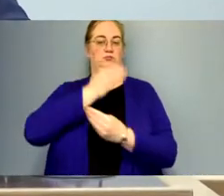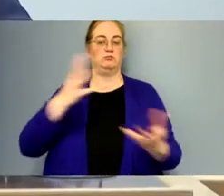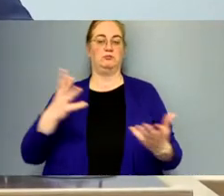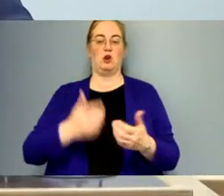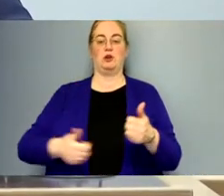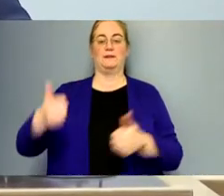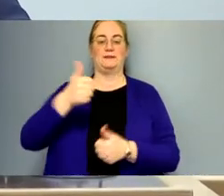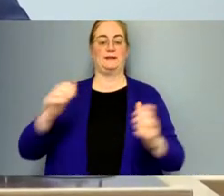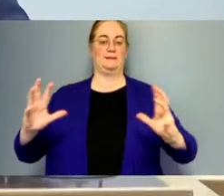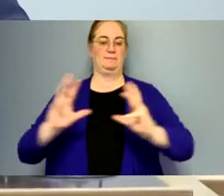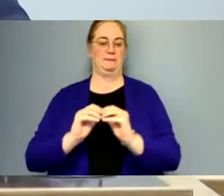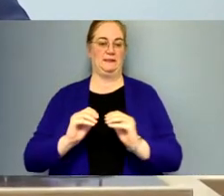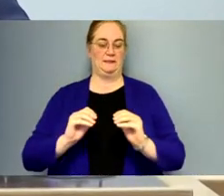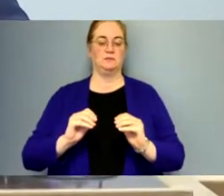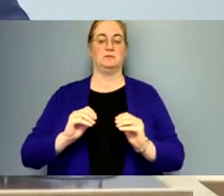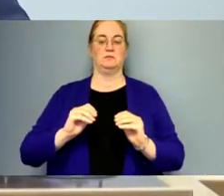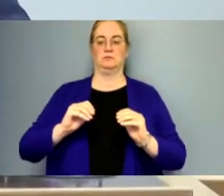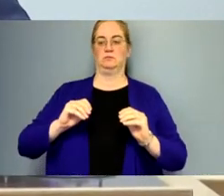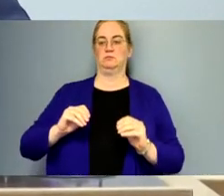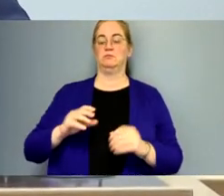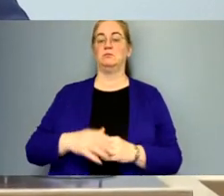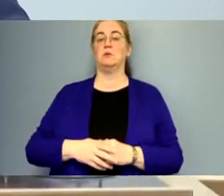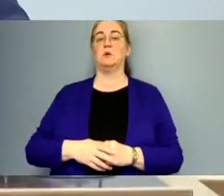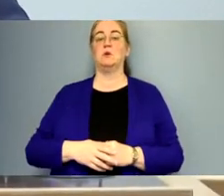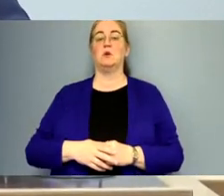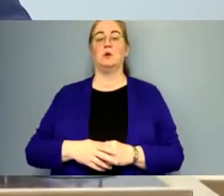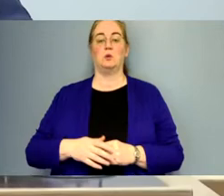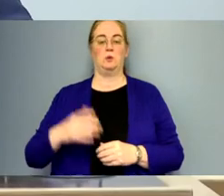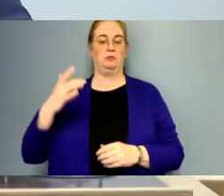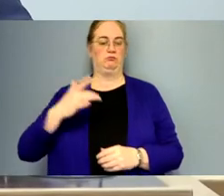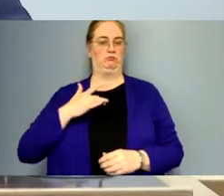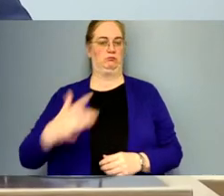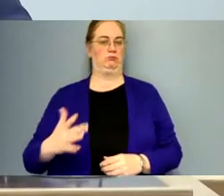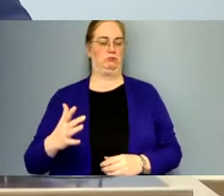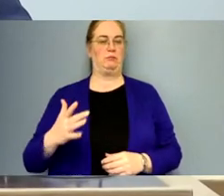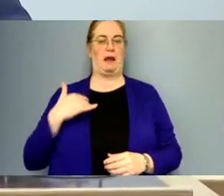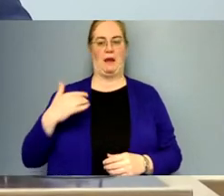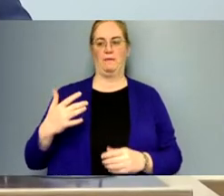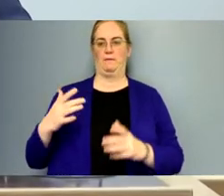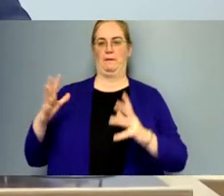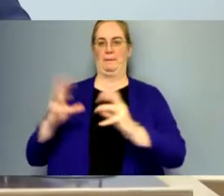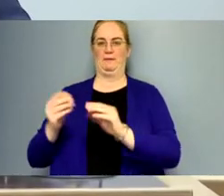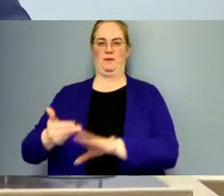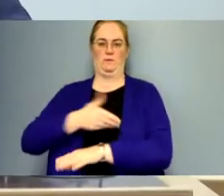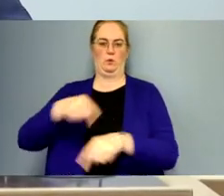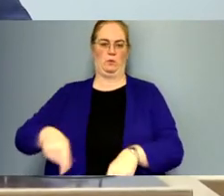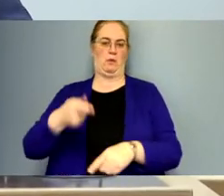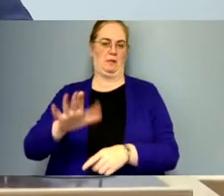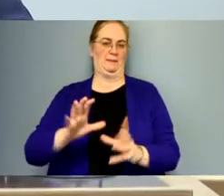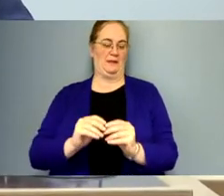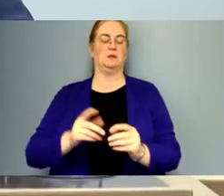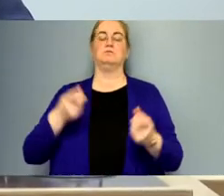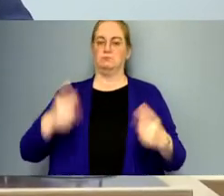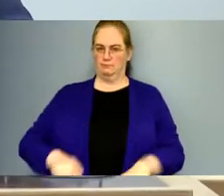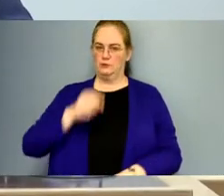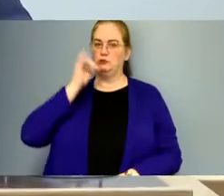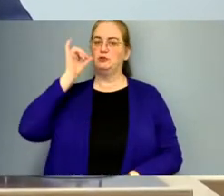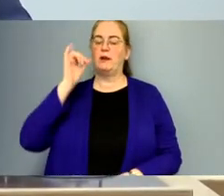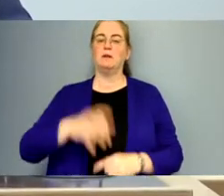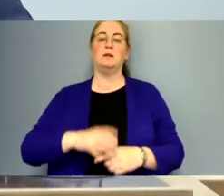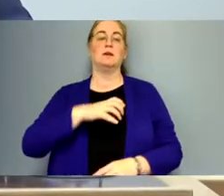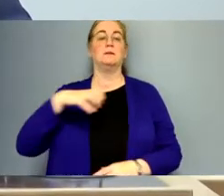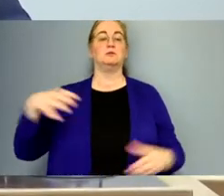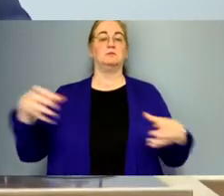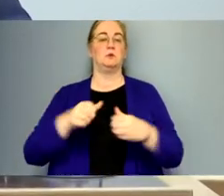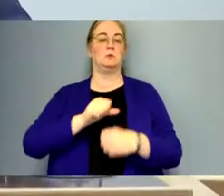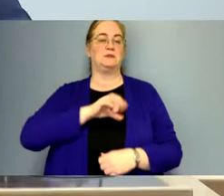executive sessions in the county. We traditionally have one the day before the public meeting that occurred yesterday when the commissioners